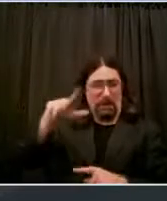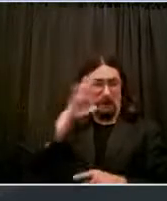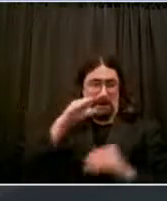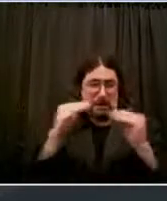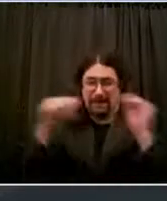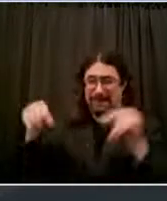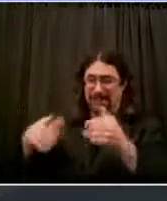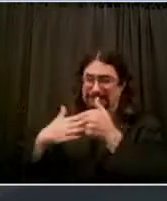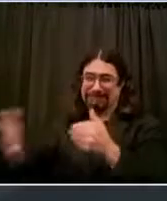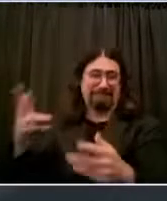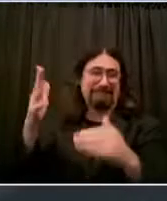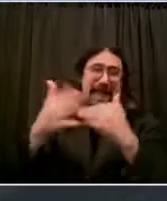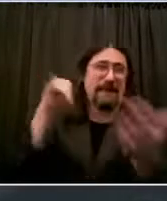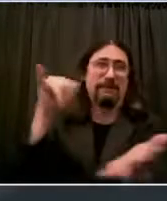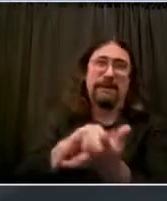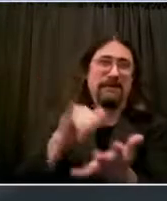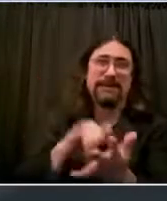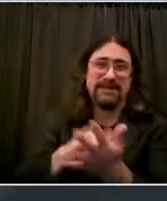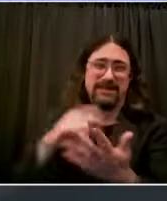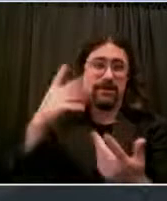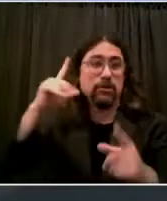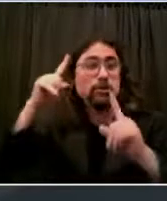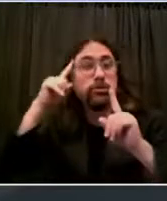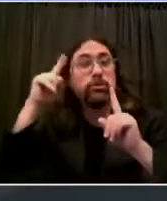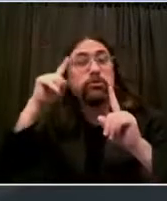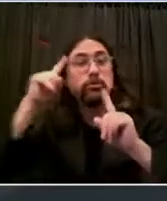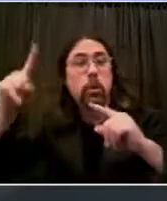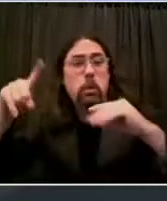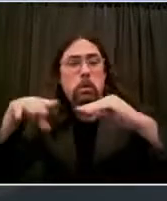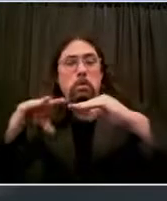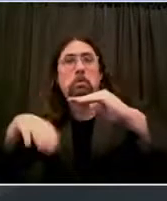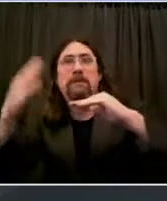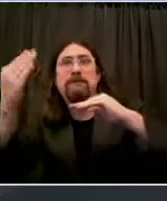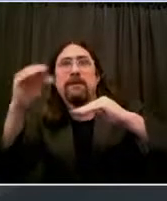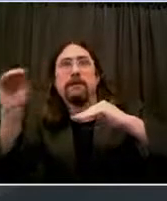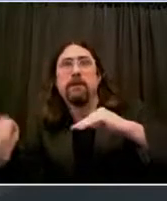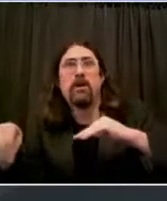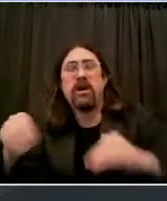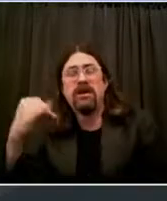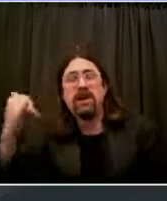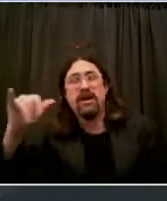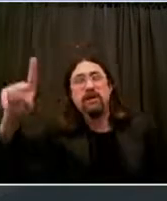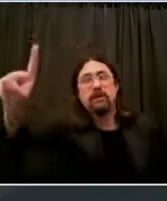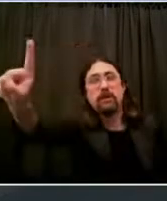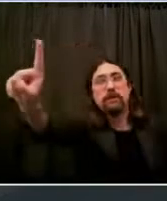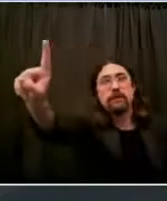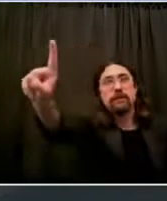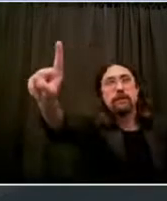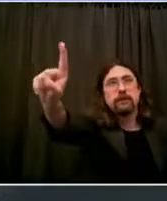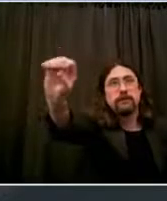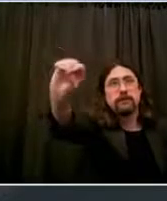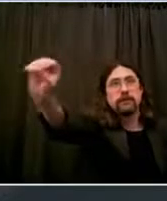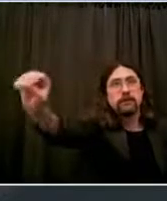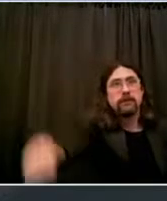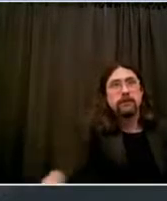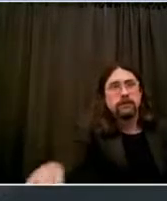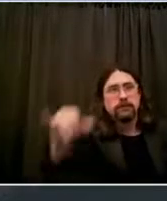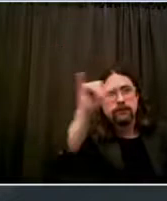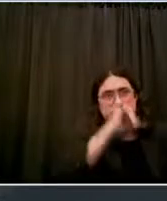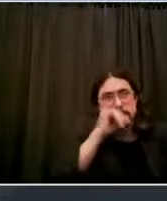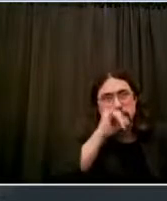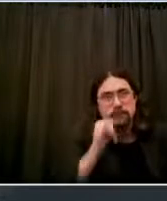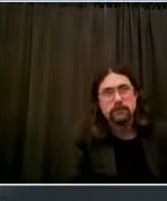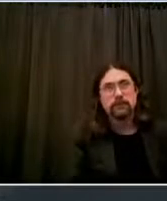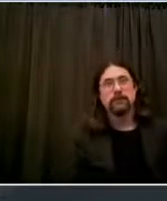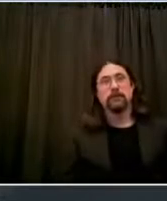-19, as more and more and more testing, well over 30,000 tests a day, now happening in New York City. That threshold is